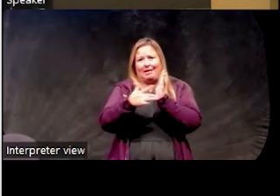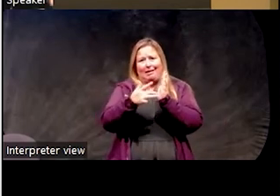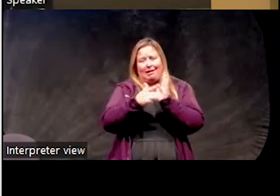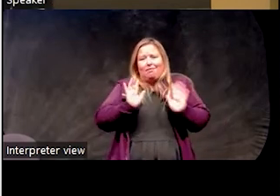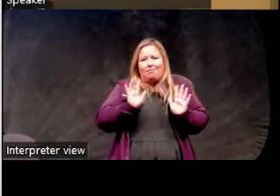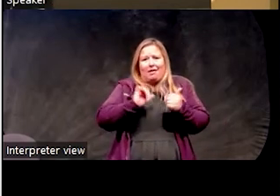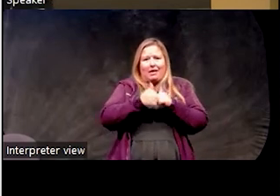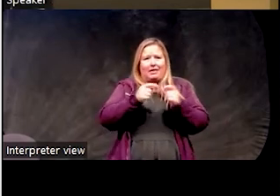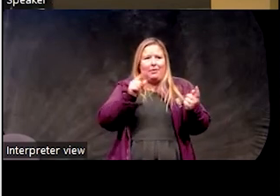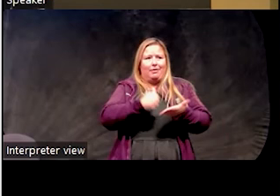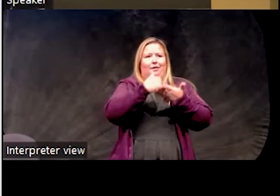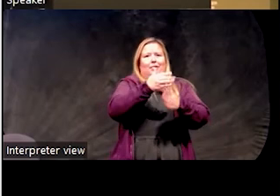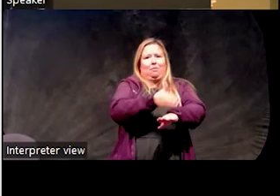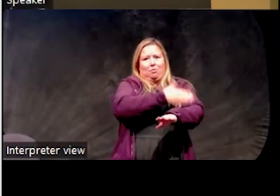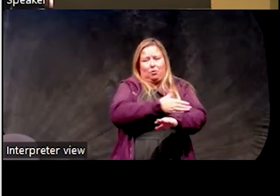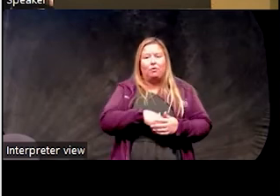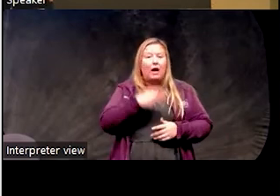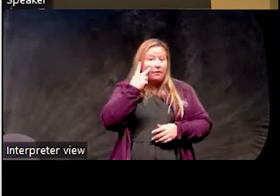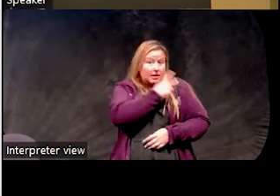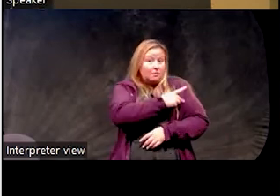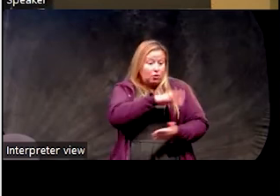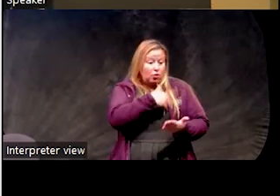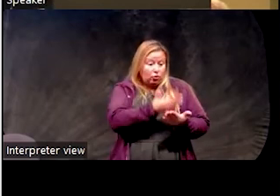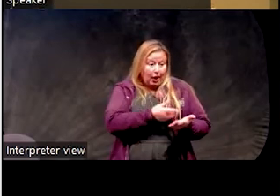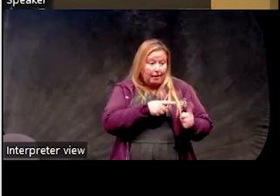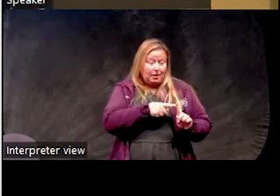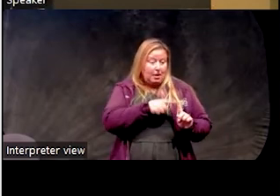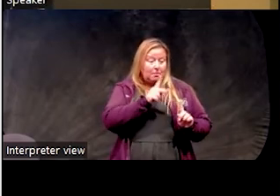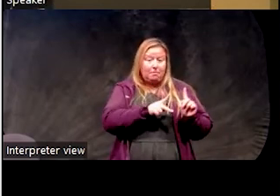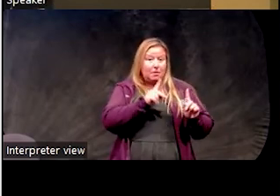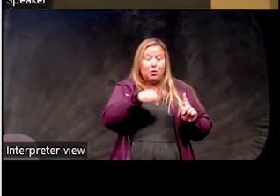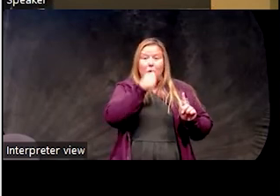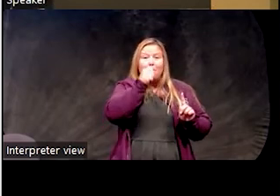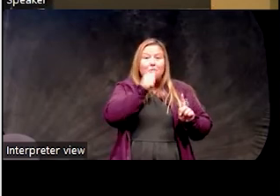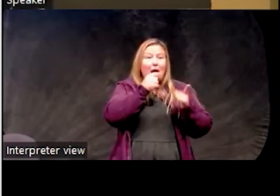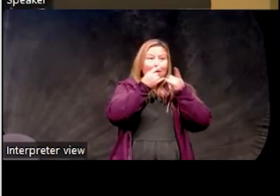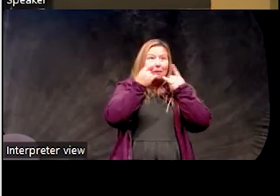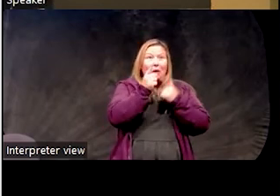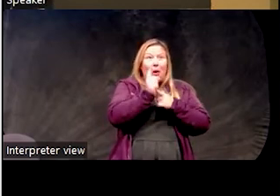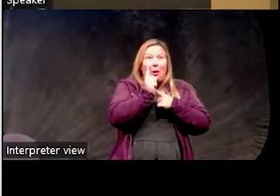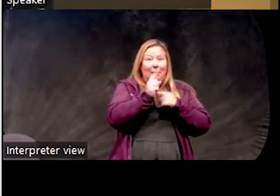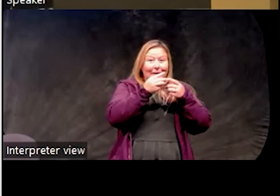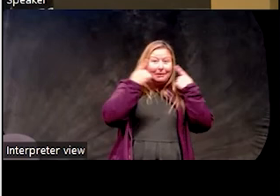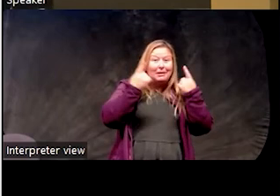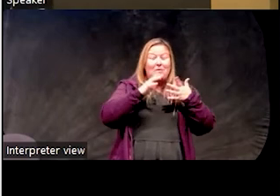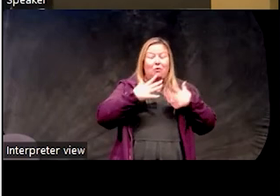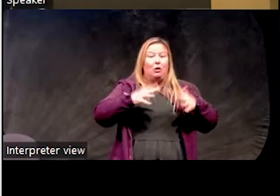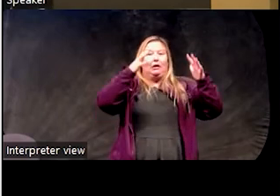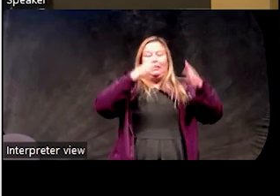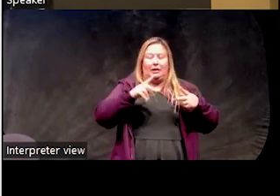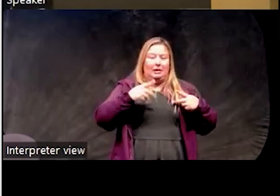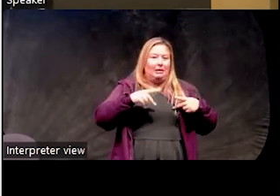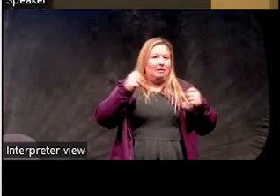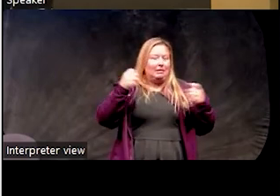and depending on where a person is coming in, I've seen patients from people who can only tolerate it on for like a minute before they're getting panicky